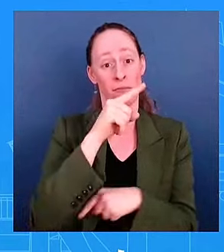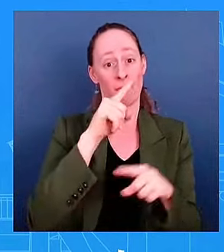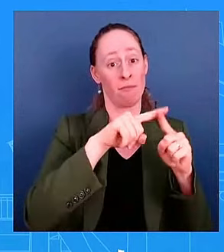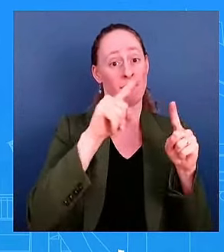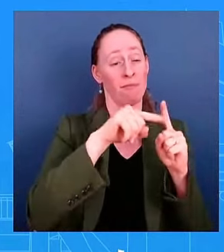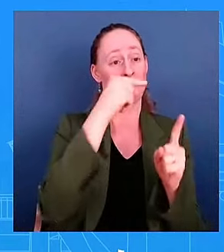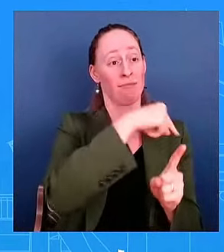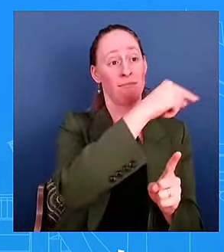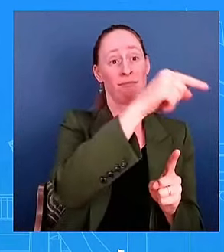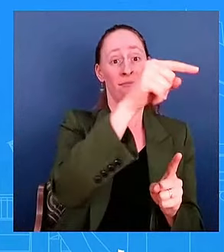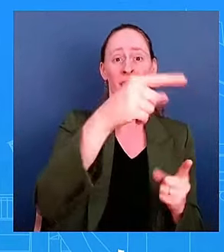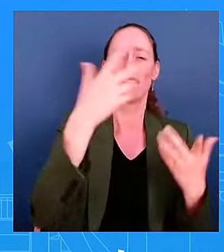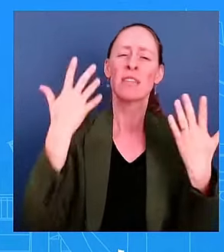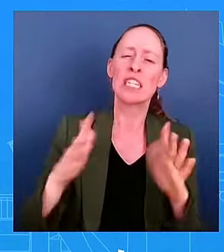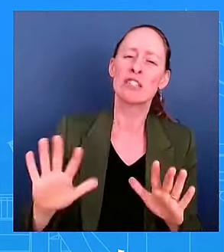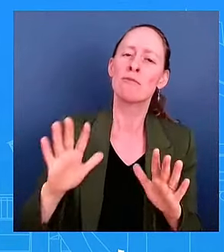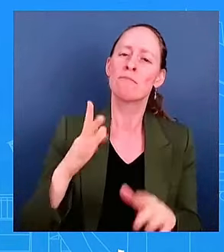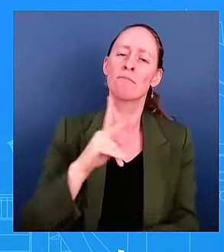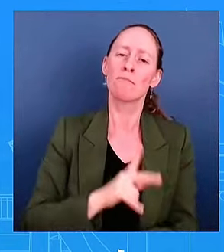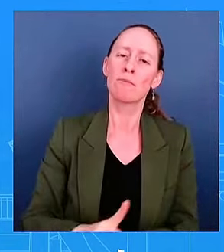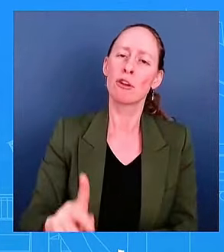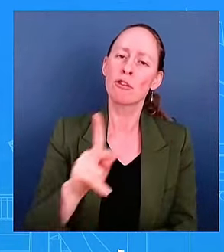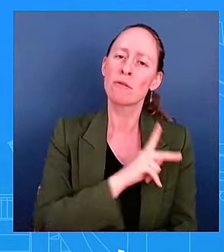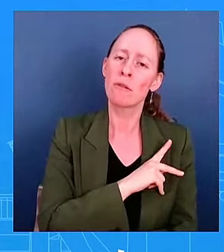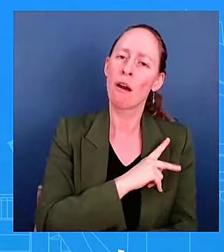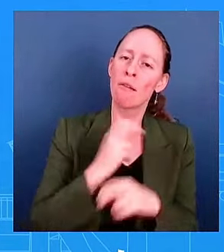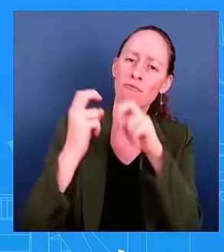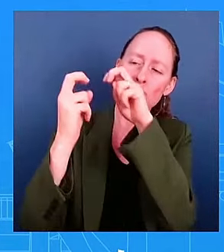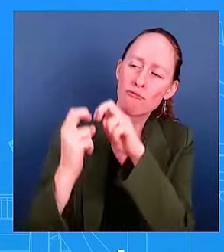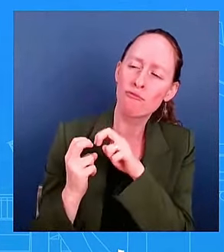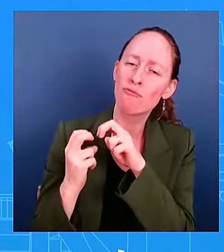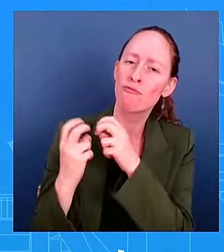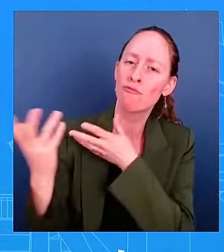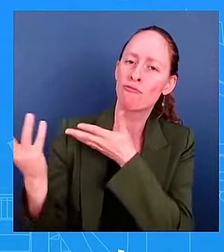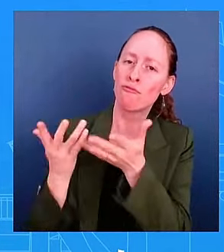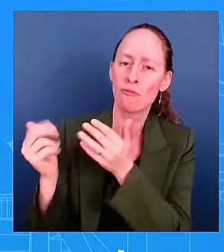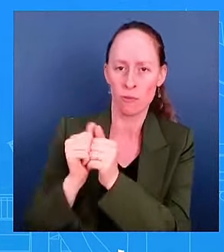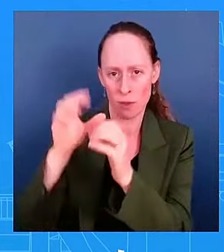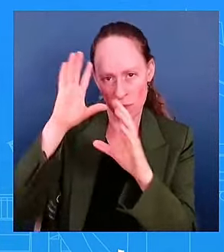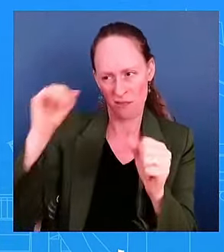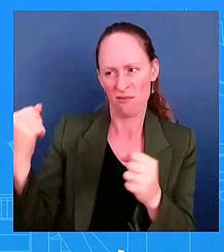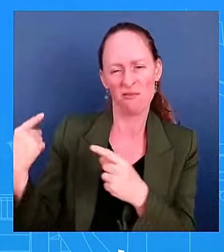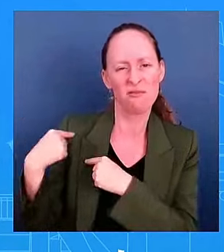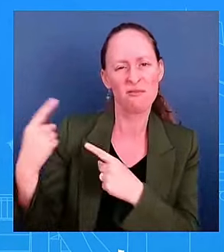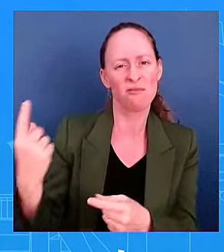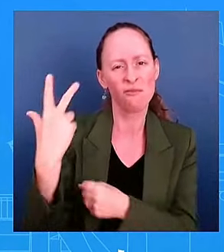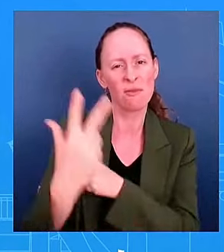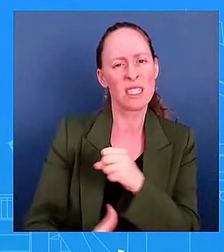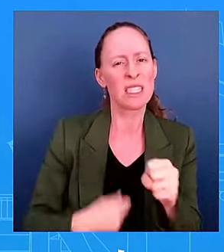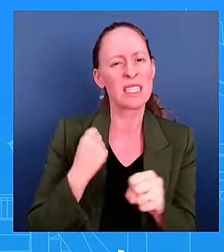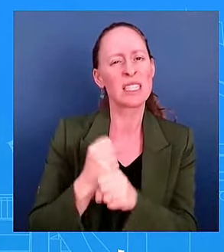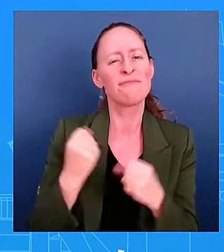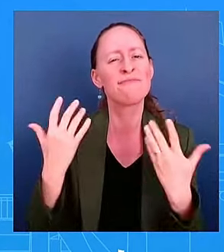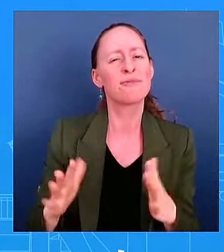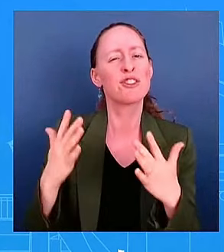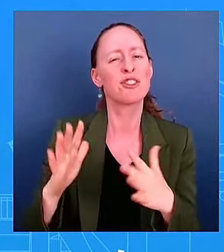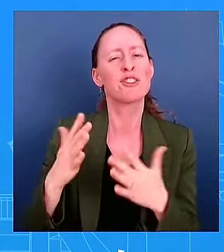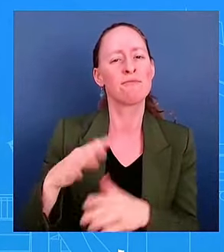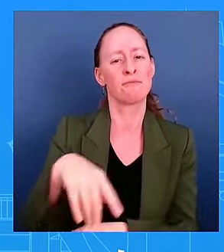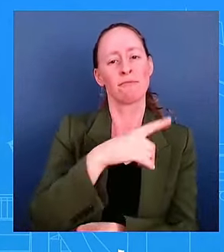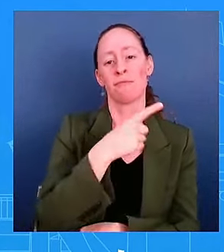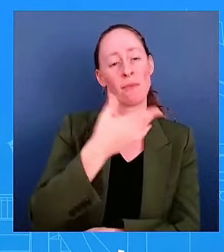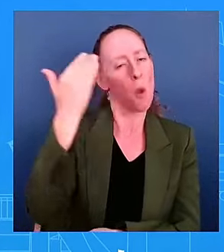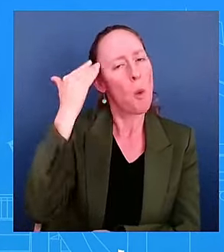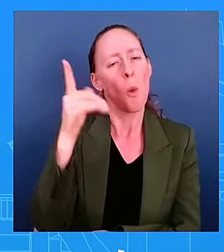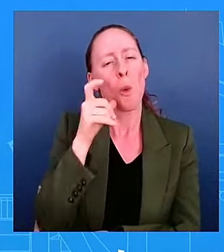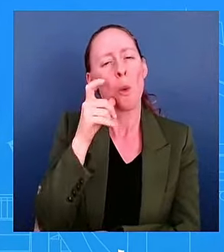And close up and personally for the past three years. And I think that's important to know. They know who they are dealing with and how effective he has been. I